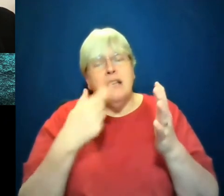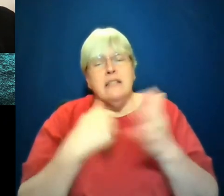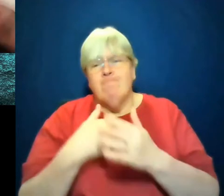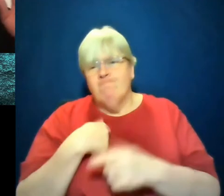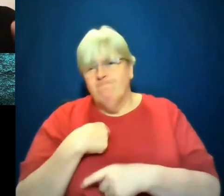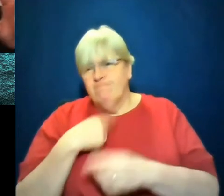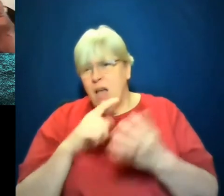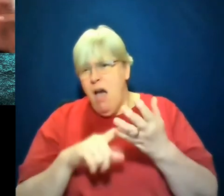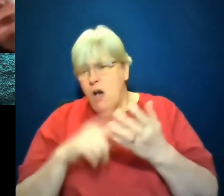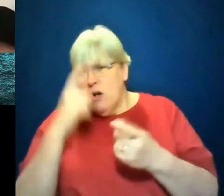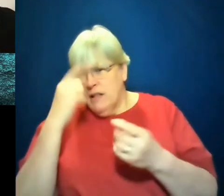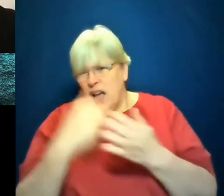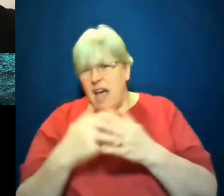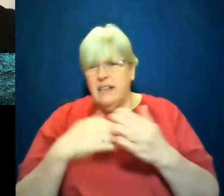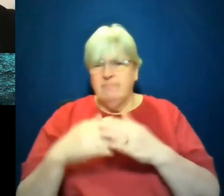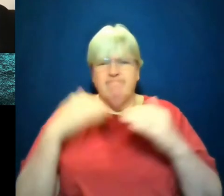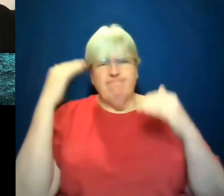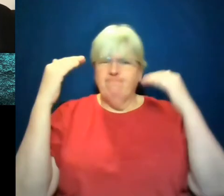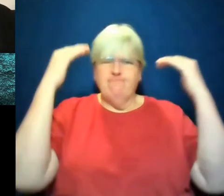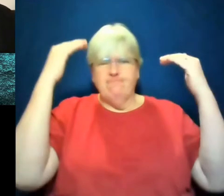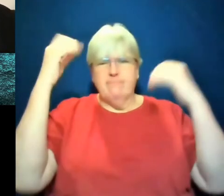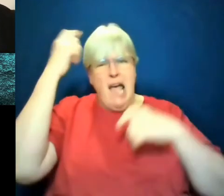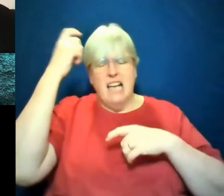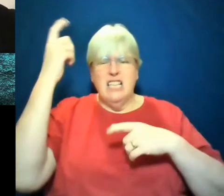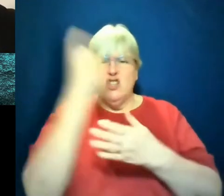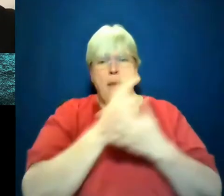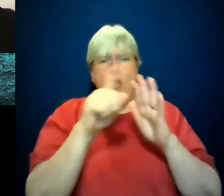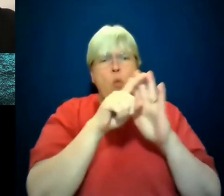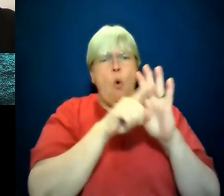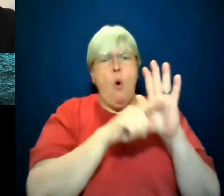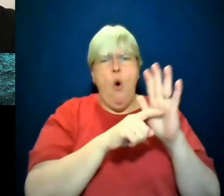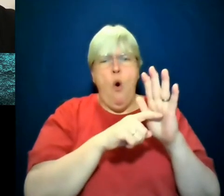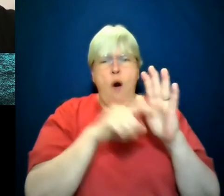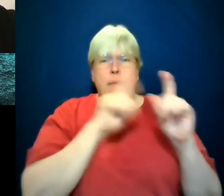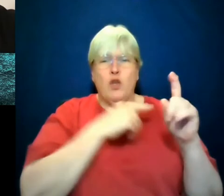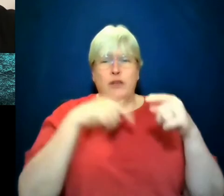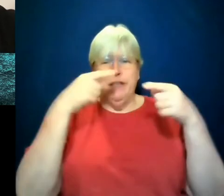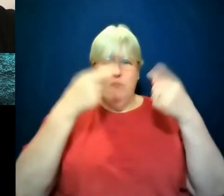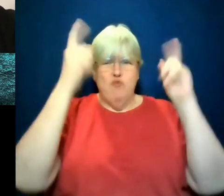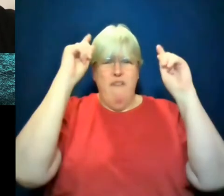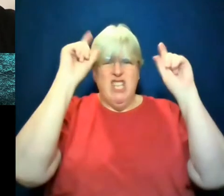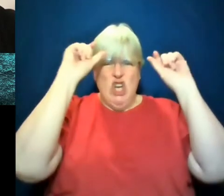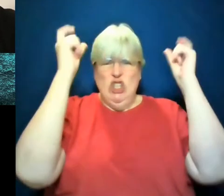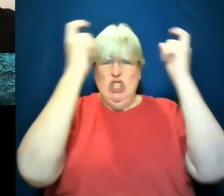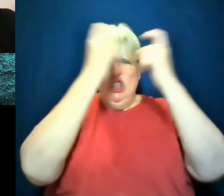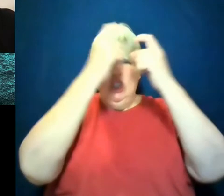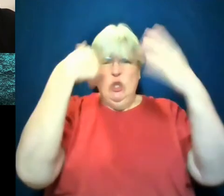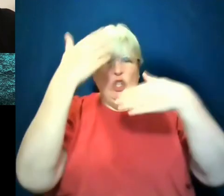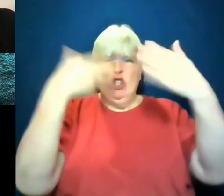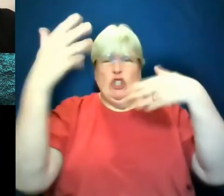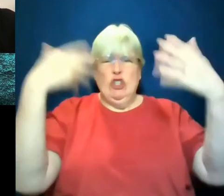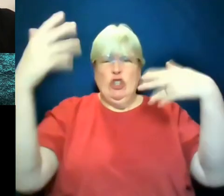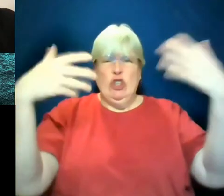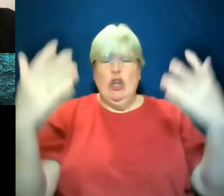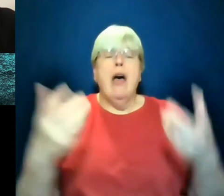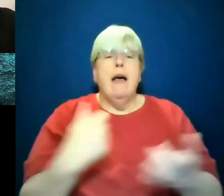ideas about what the law can and can't do in academia, in the ivory towers, and that he is boots on the ground living